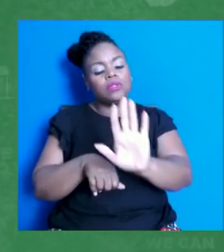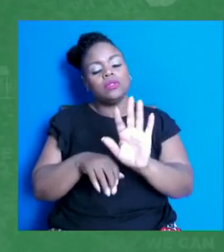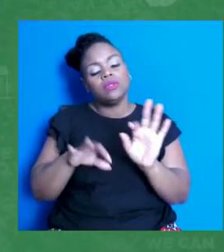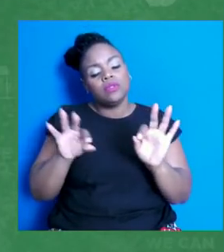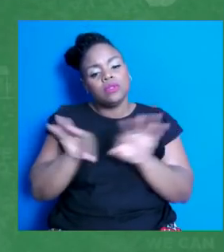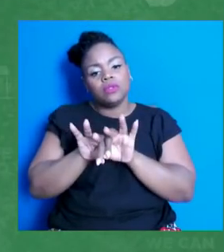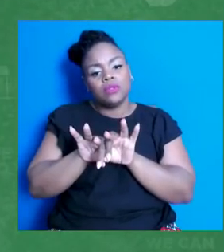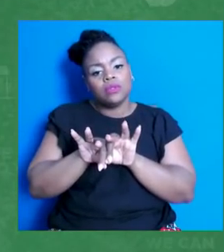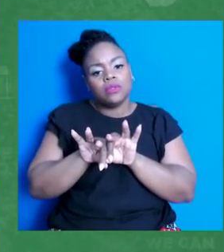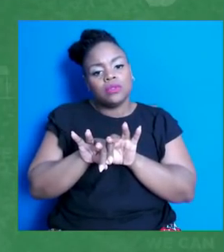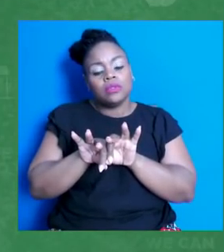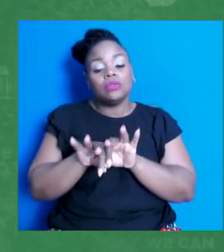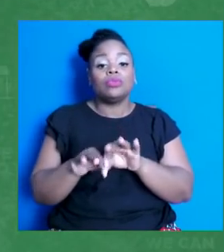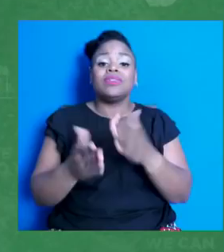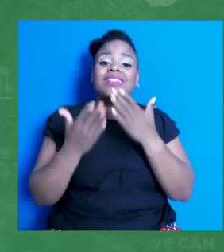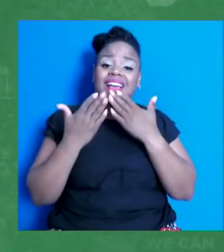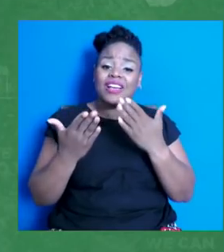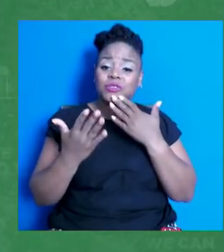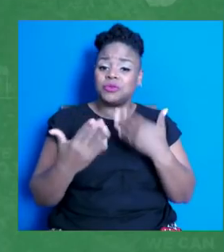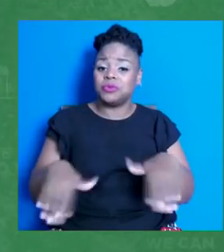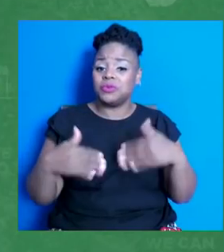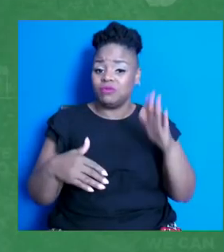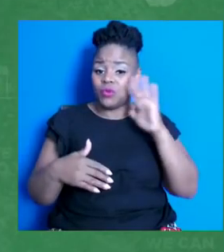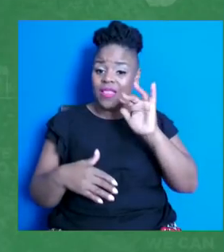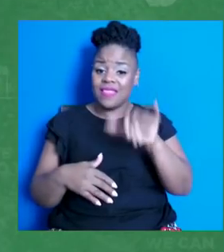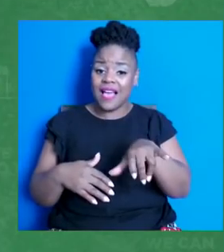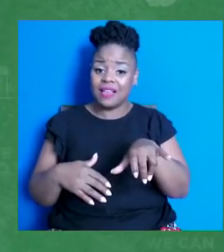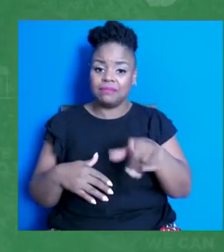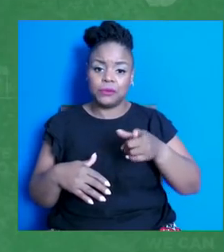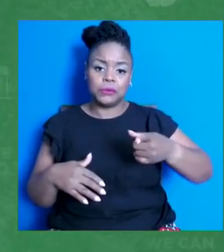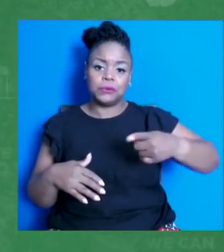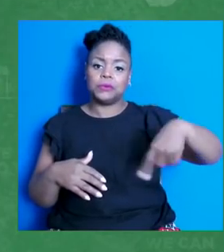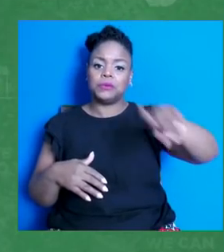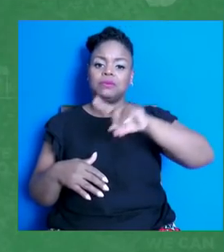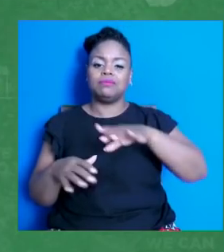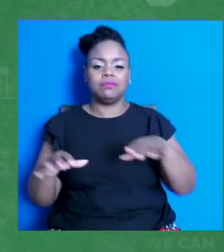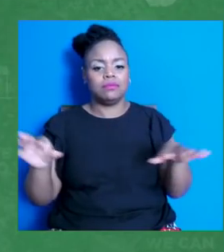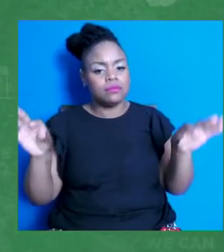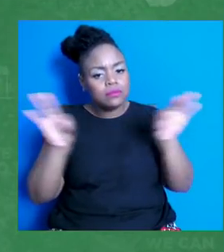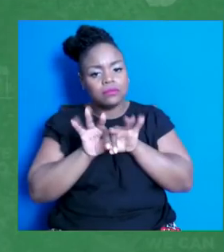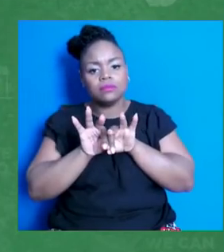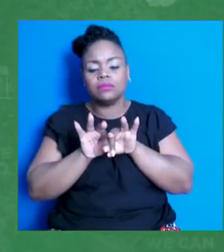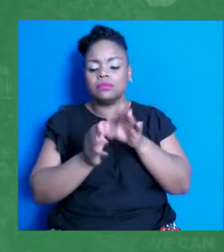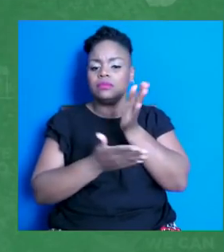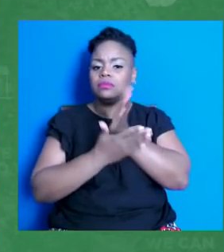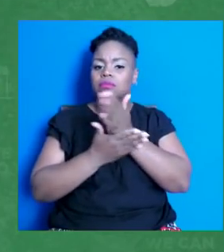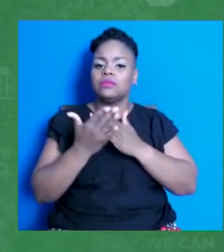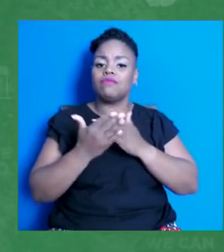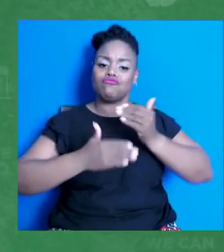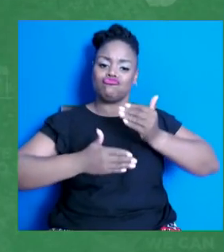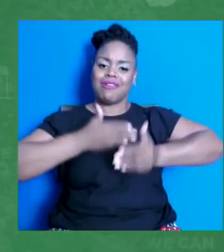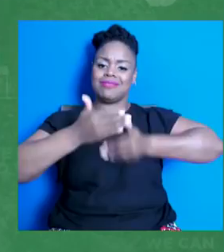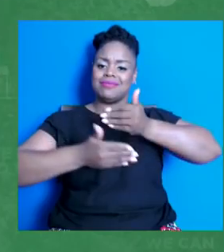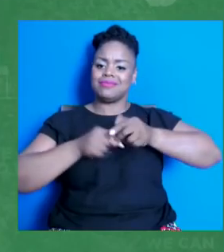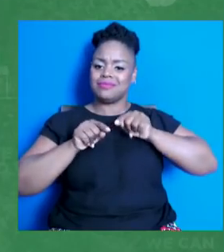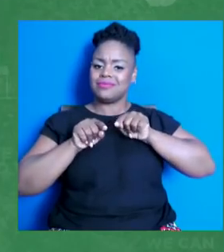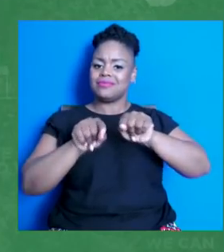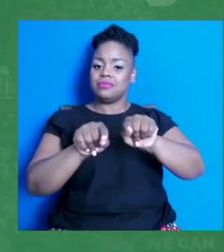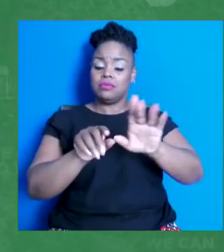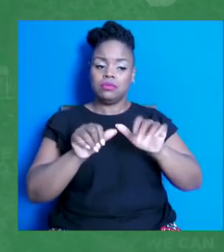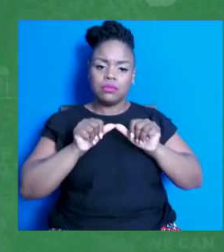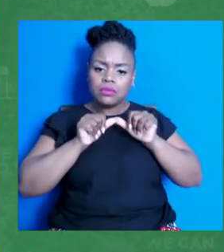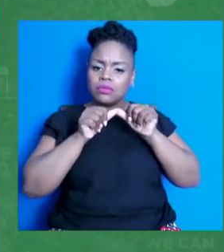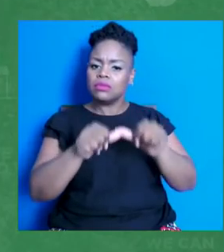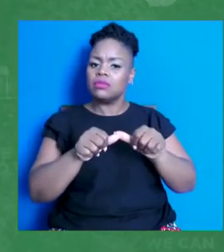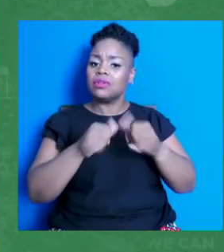you so much for that. You're a very important part of the process of keeping this country and ultimately the world safe.